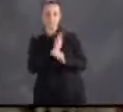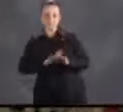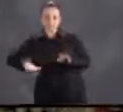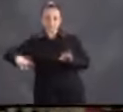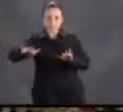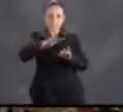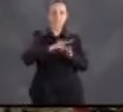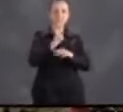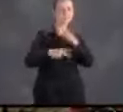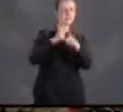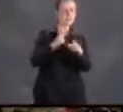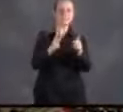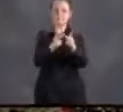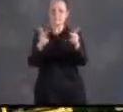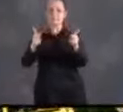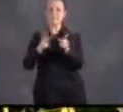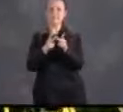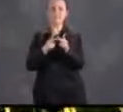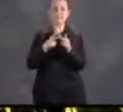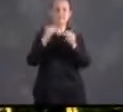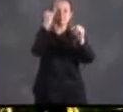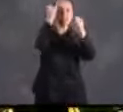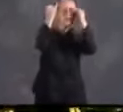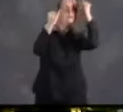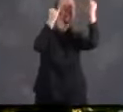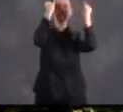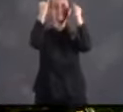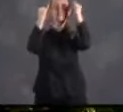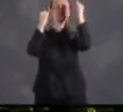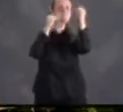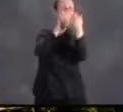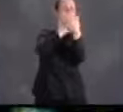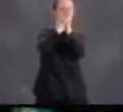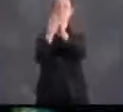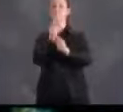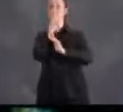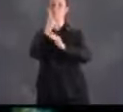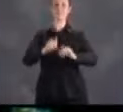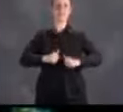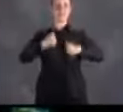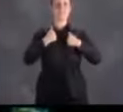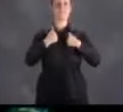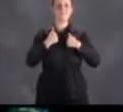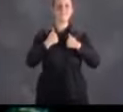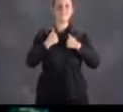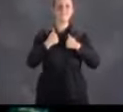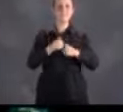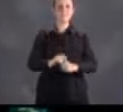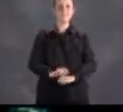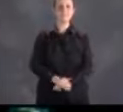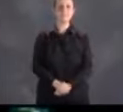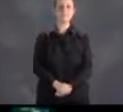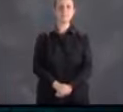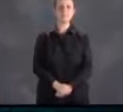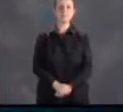Our region is the kind of place where big ideas typically become larger than life realities.